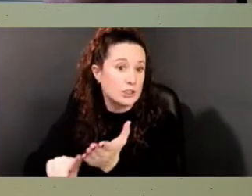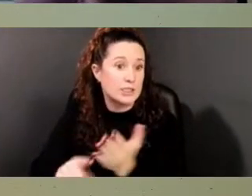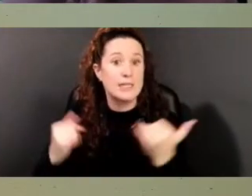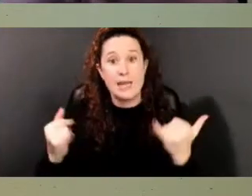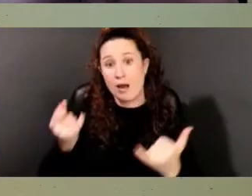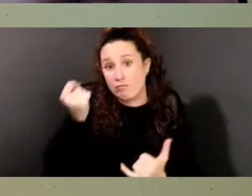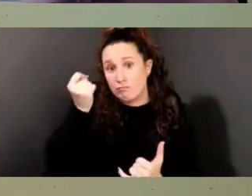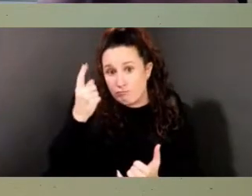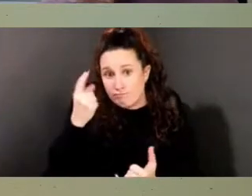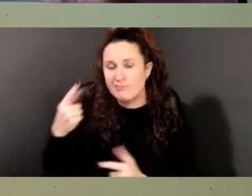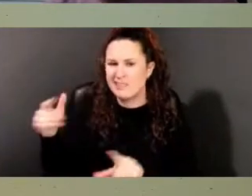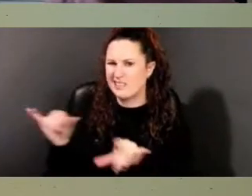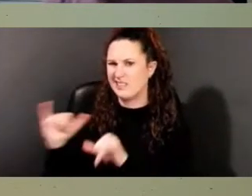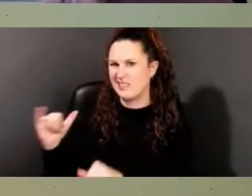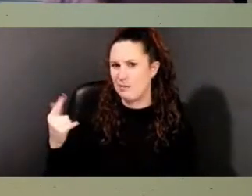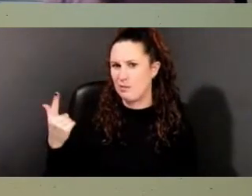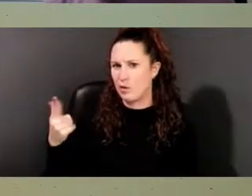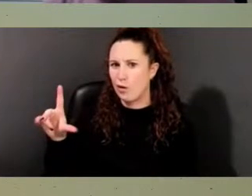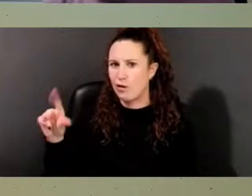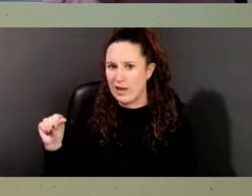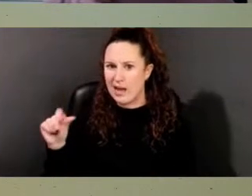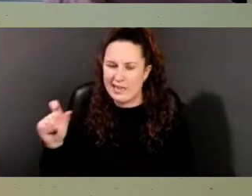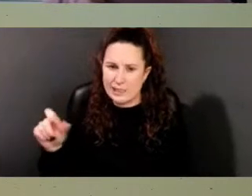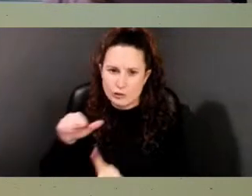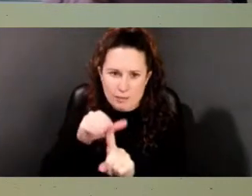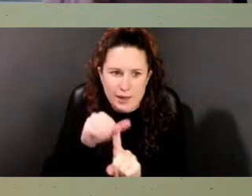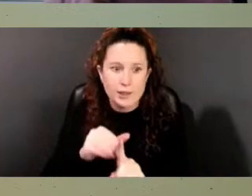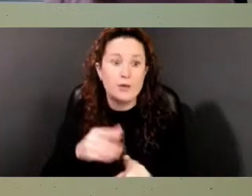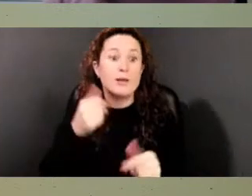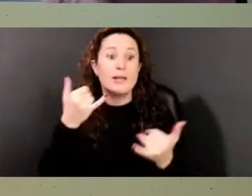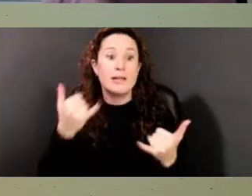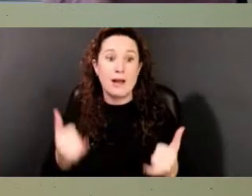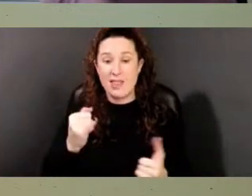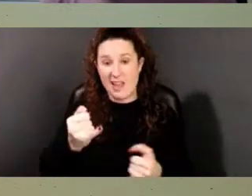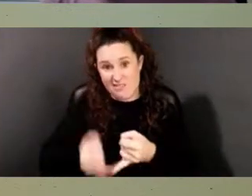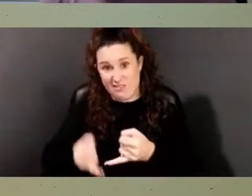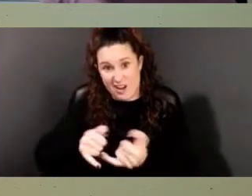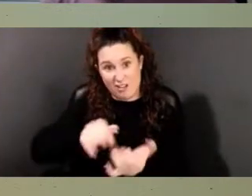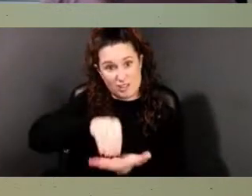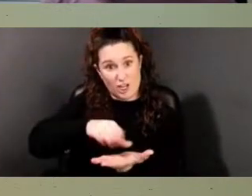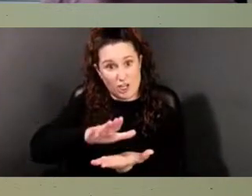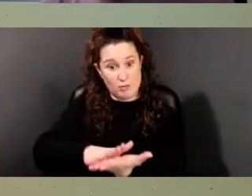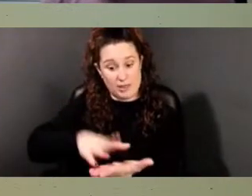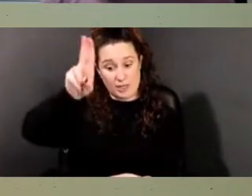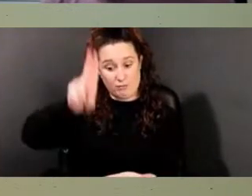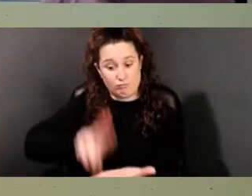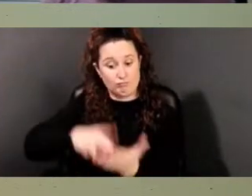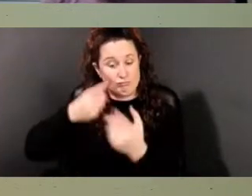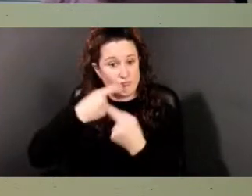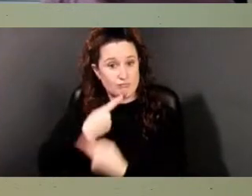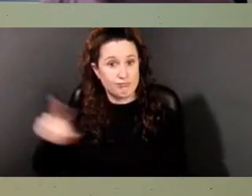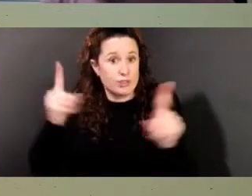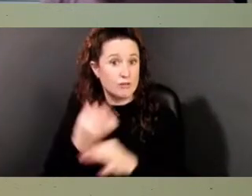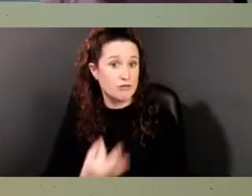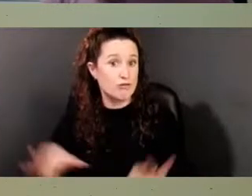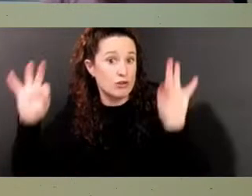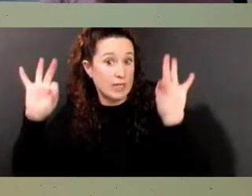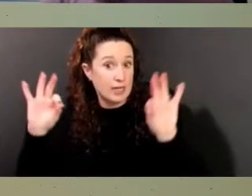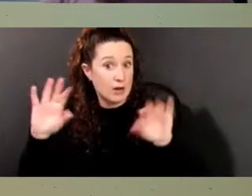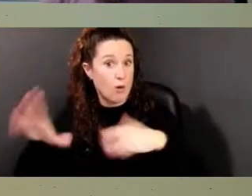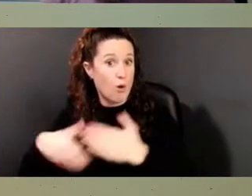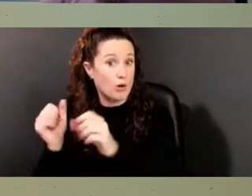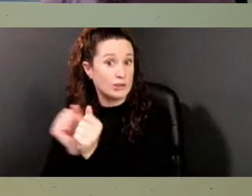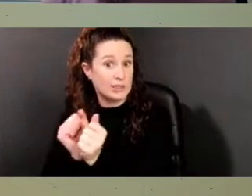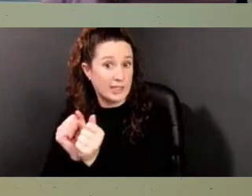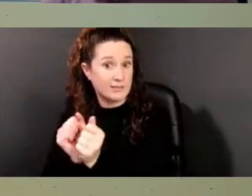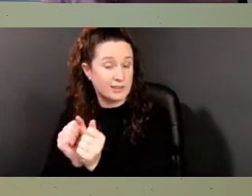remind everyone that the final manumission John Dickinson put into effect did not end slavery at the Dickinson plantation or